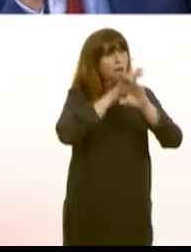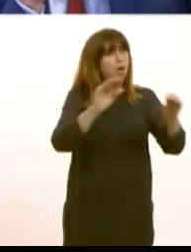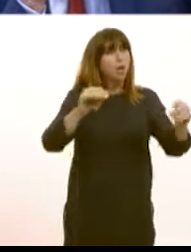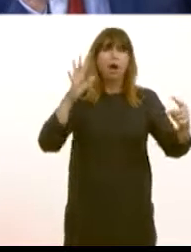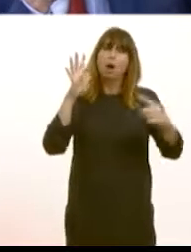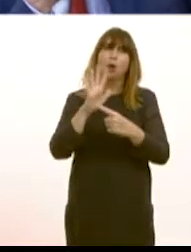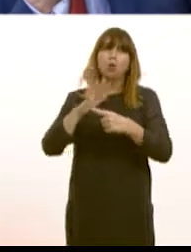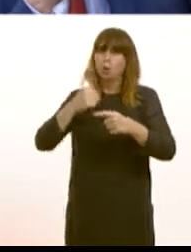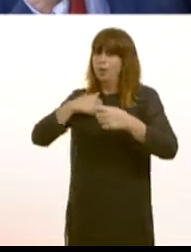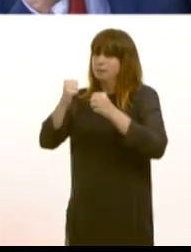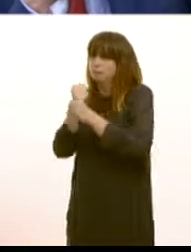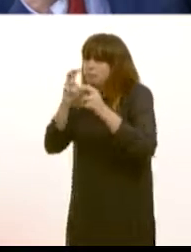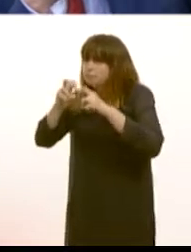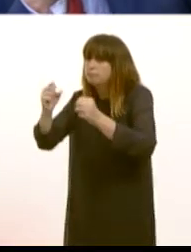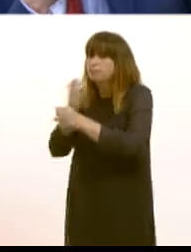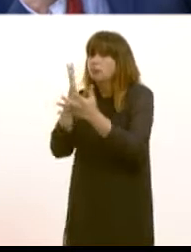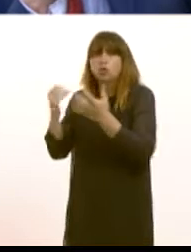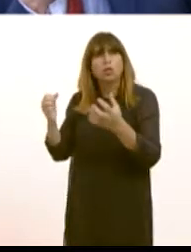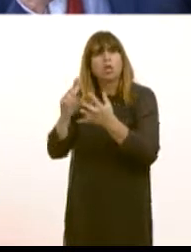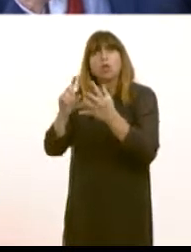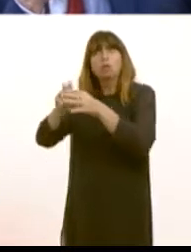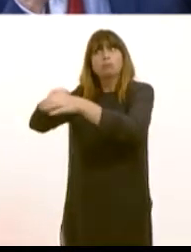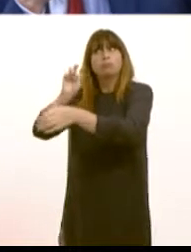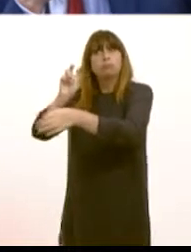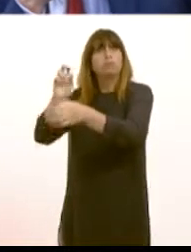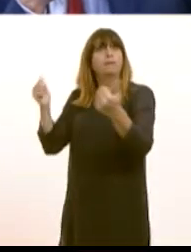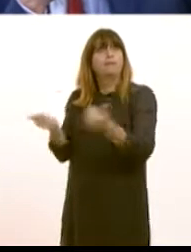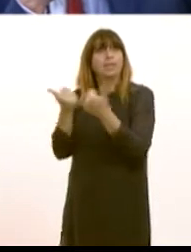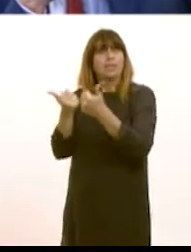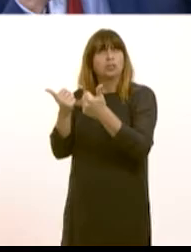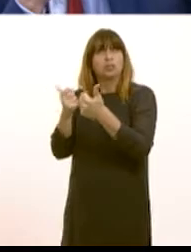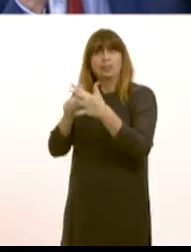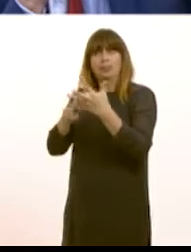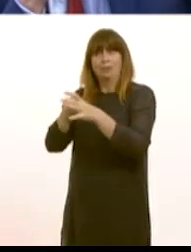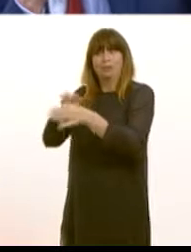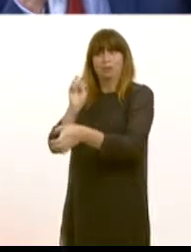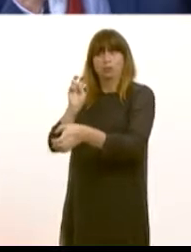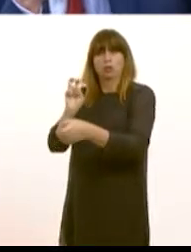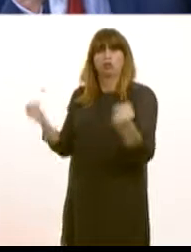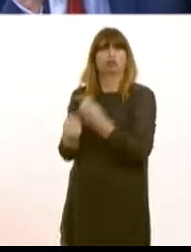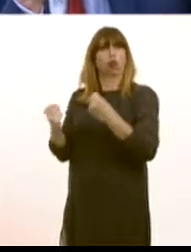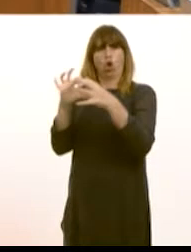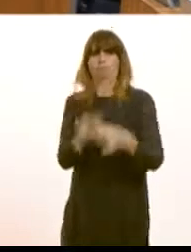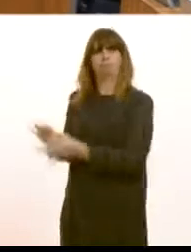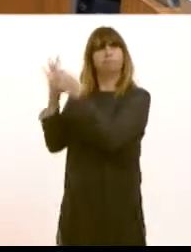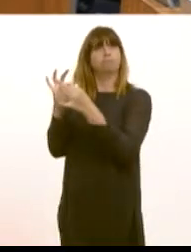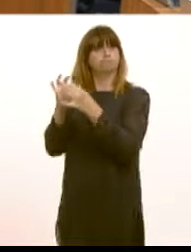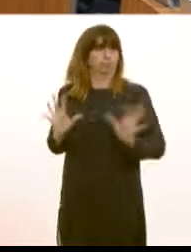was examined to make sure that the UK is robust after Brexit and that is something I've said many, many times. The audience was hugely interested in that.